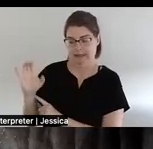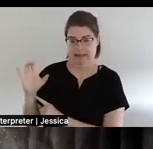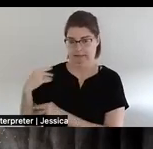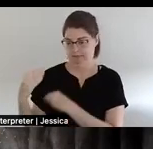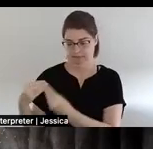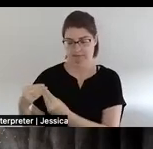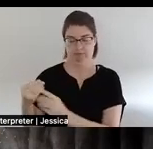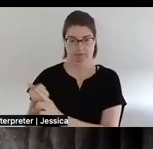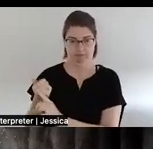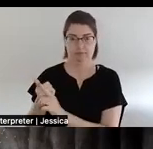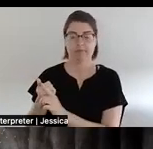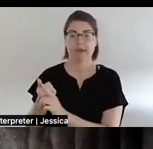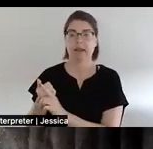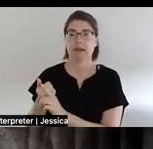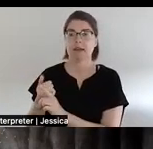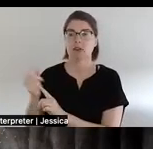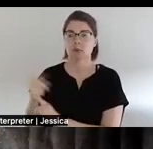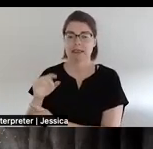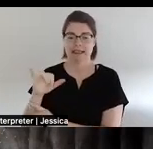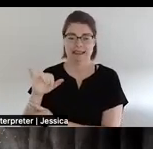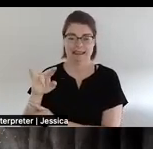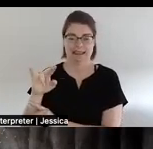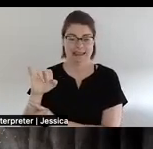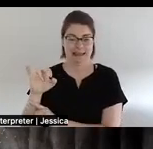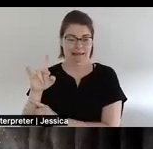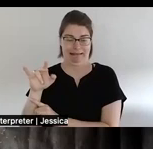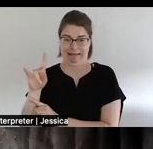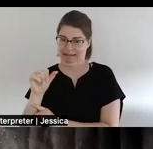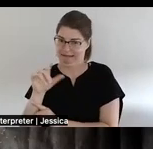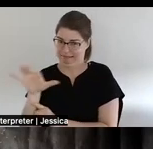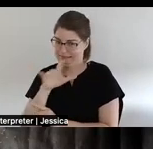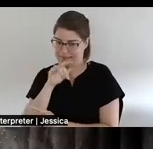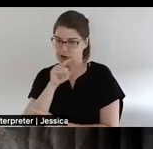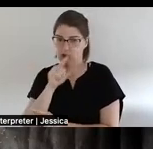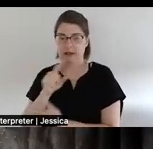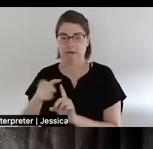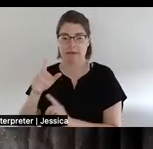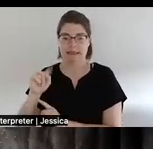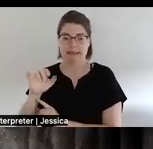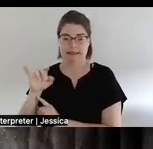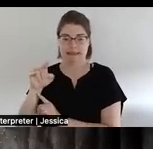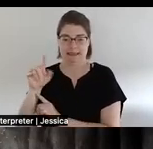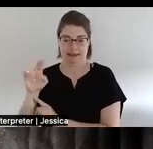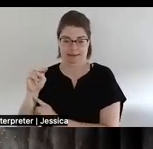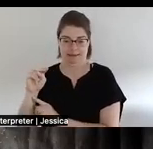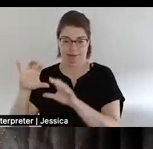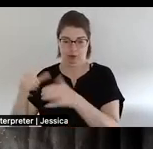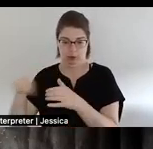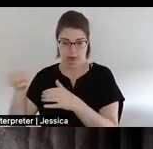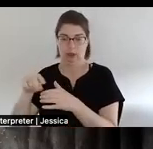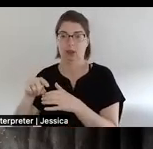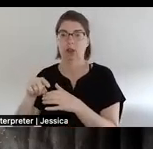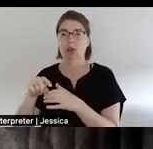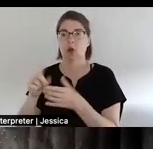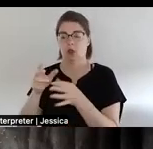and she went to Gitkatwa, which is a part of the Tsimsyan Nation, with the common